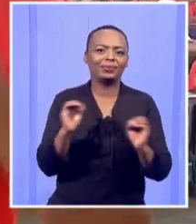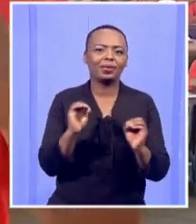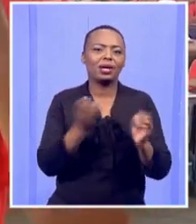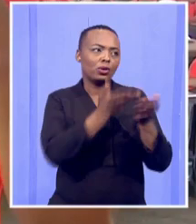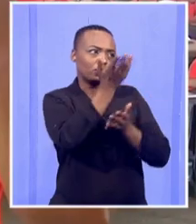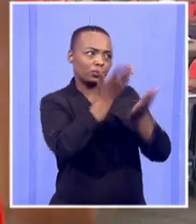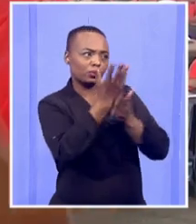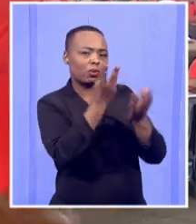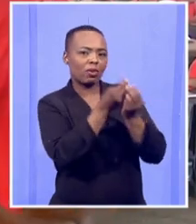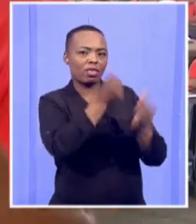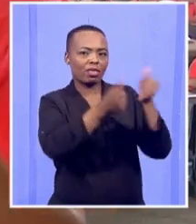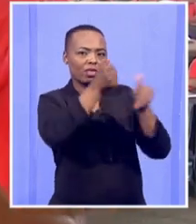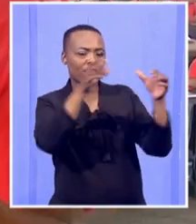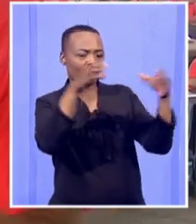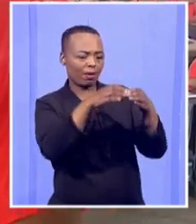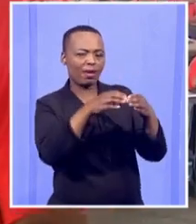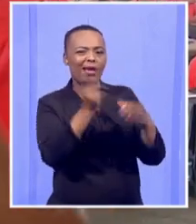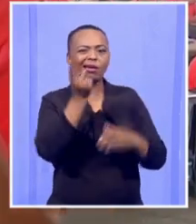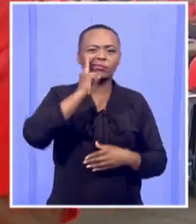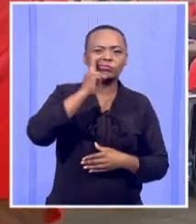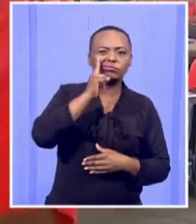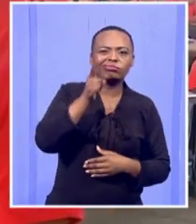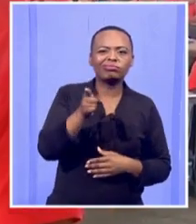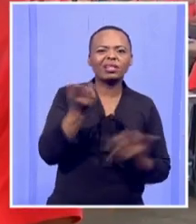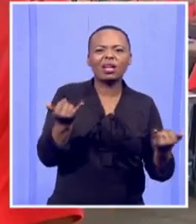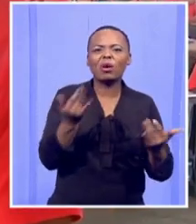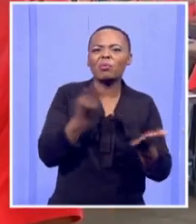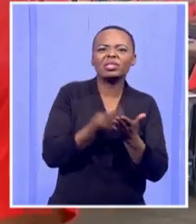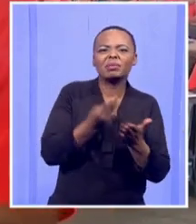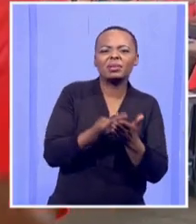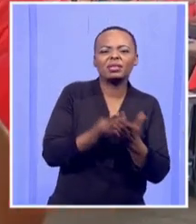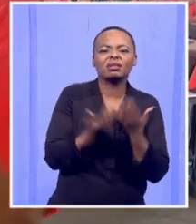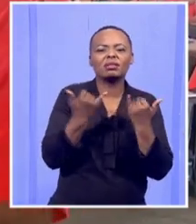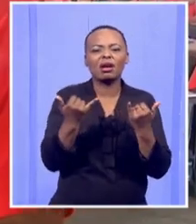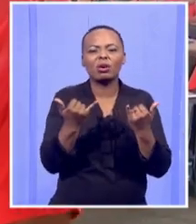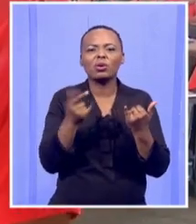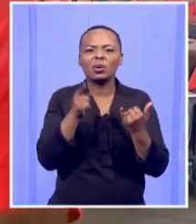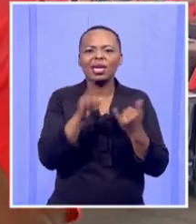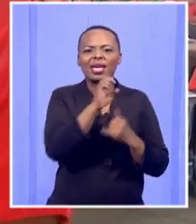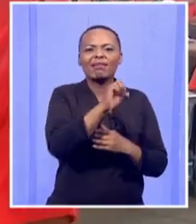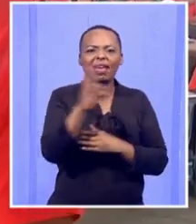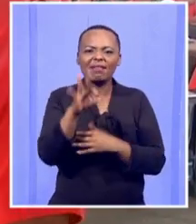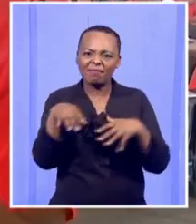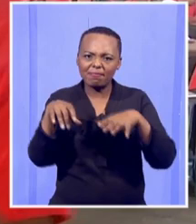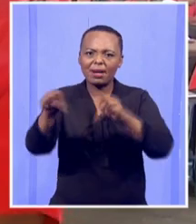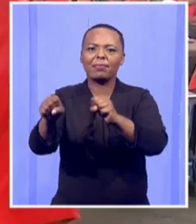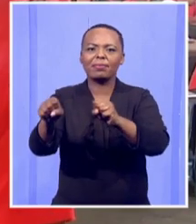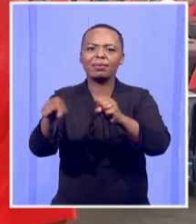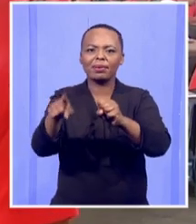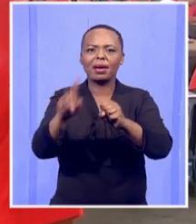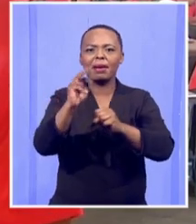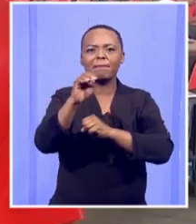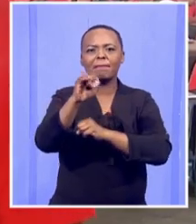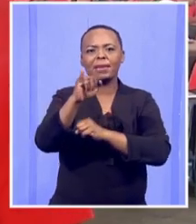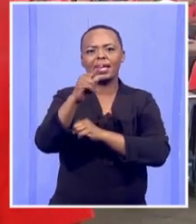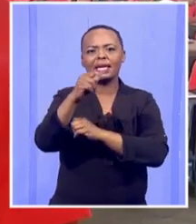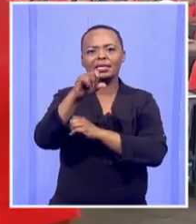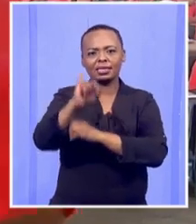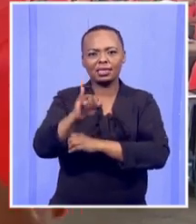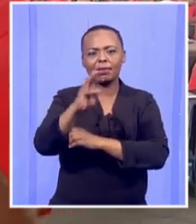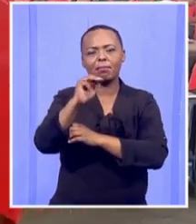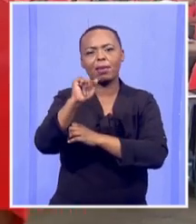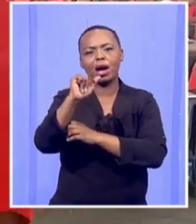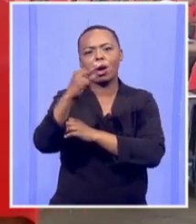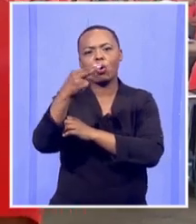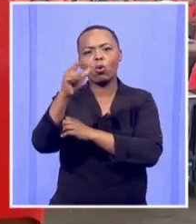to check as to whether what are the possibilities of EFF taking over Metzimahulu in any way,